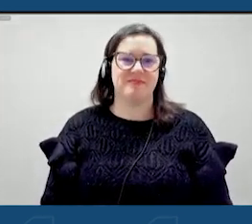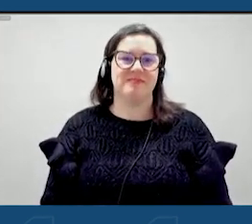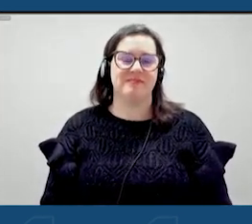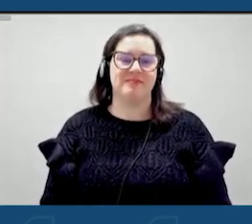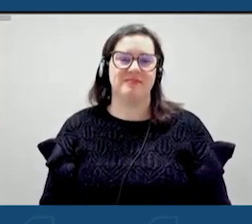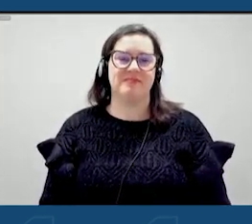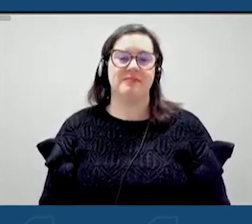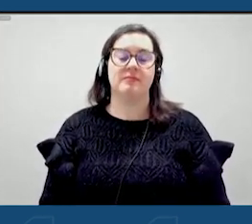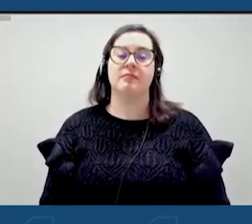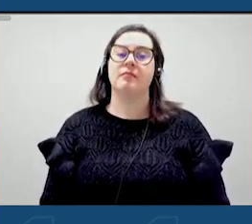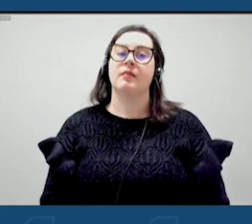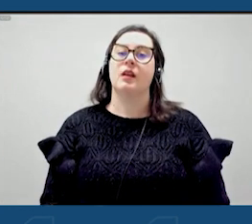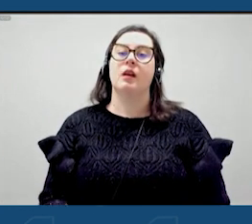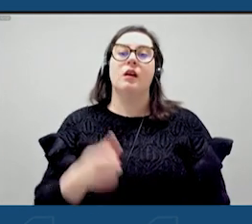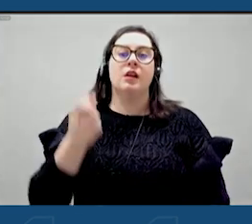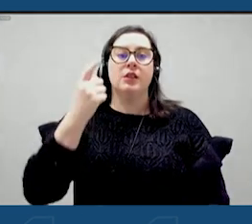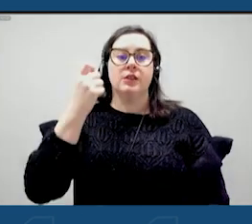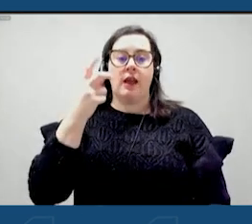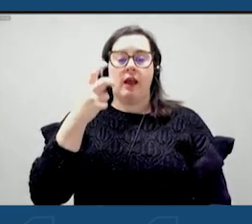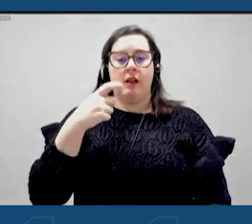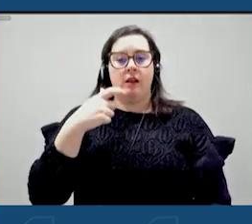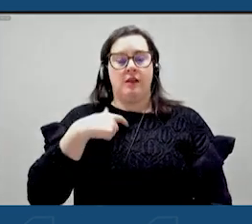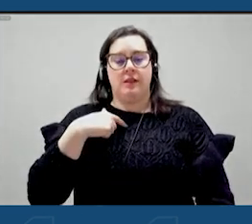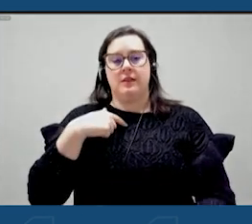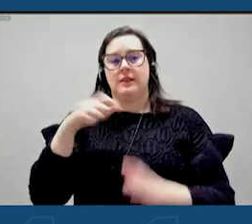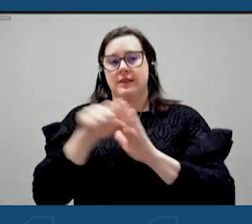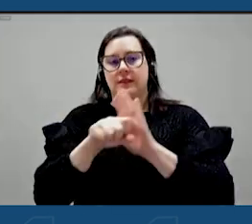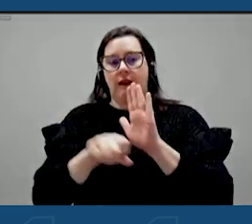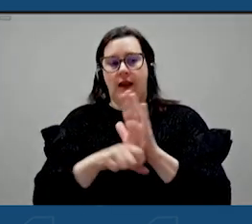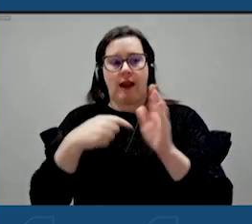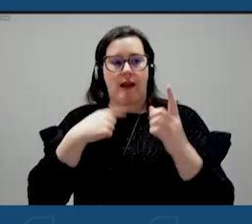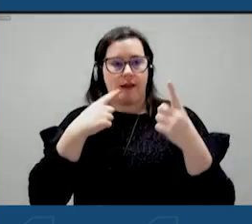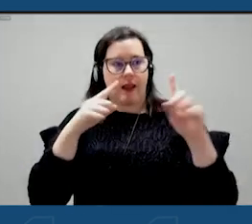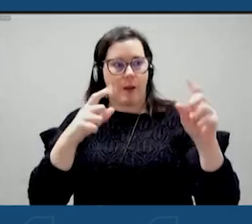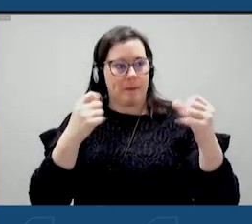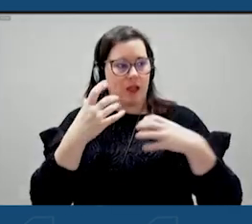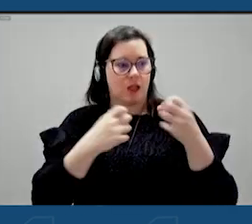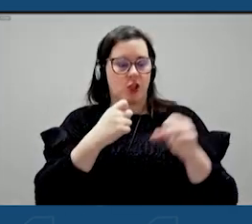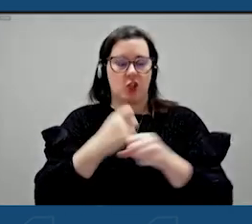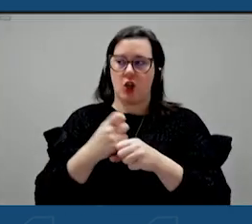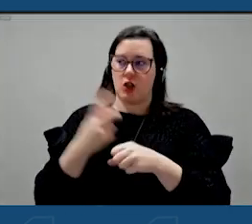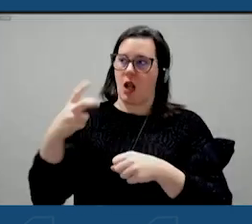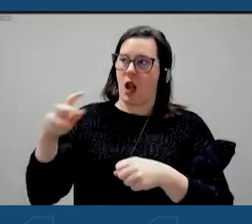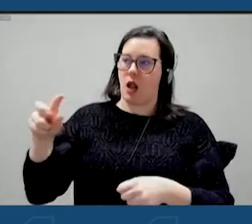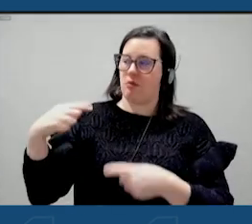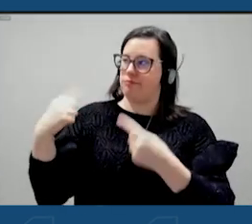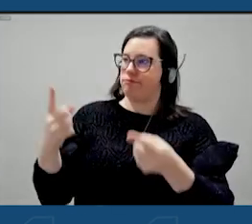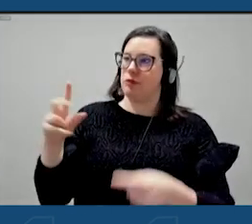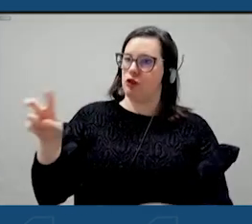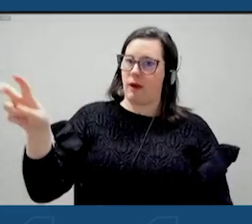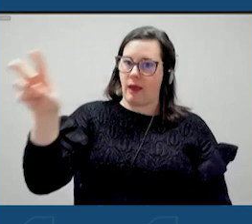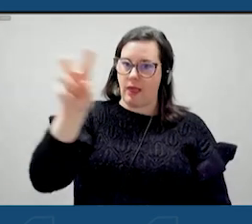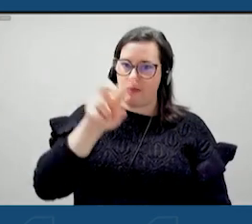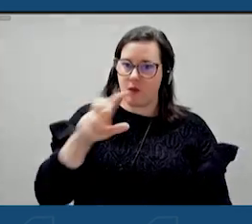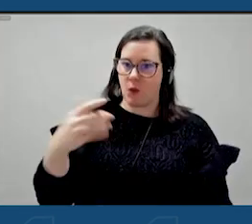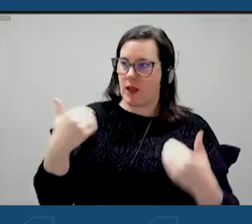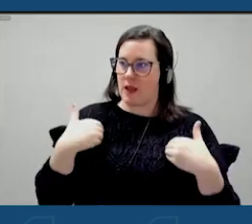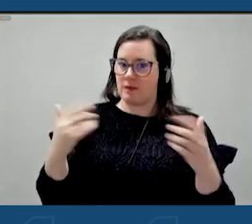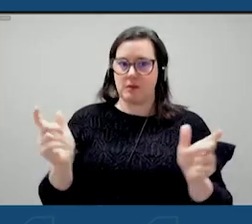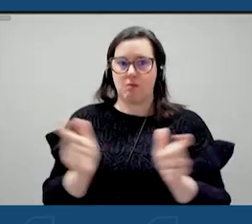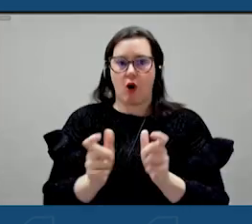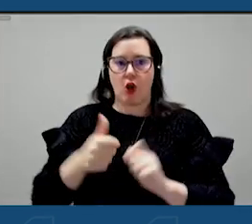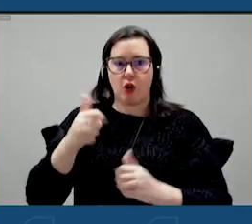Now, as I traveled the state making announcements about these awards for many years, we often would counter leaders of smaller communities who say,